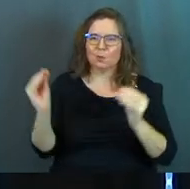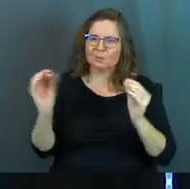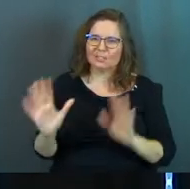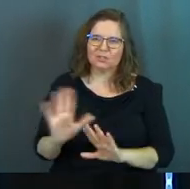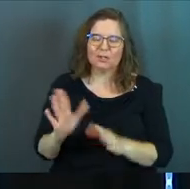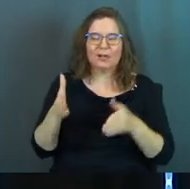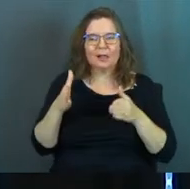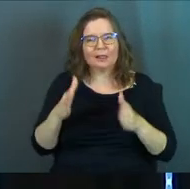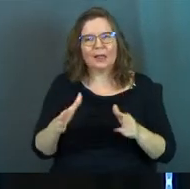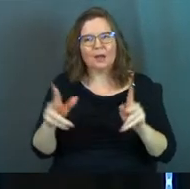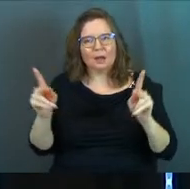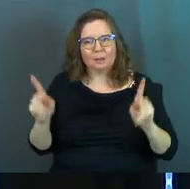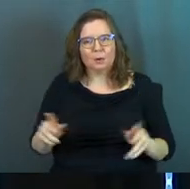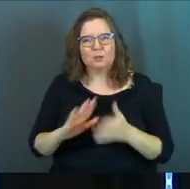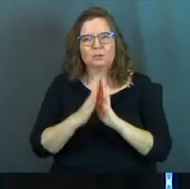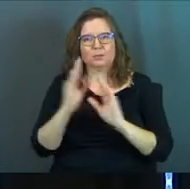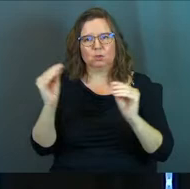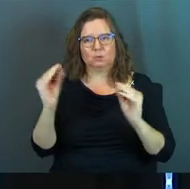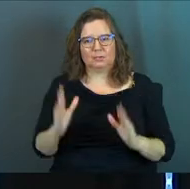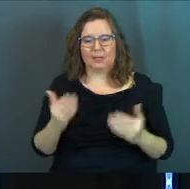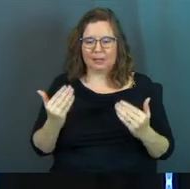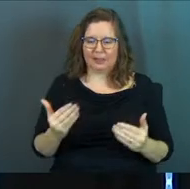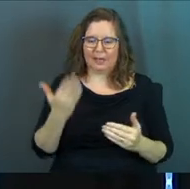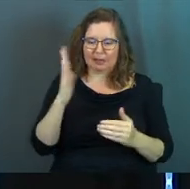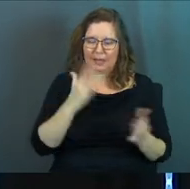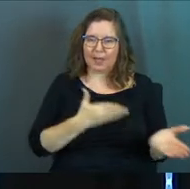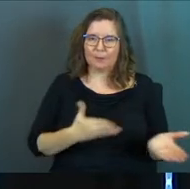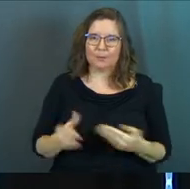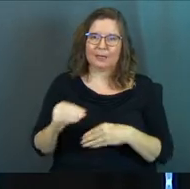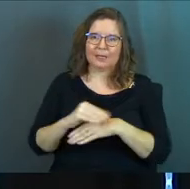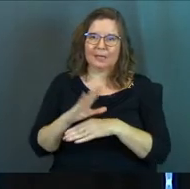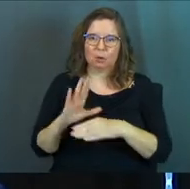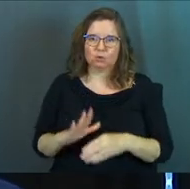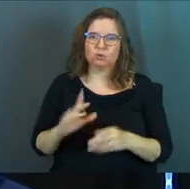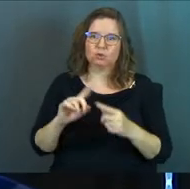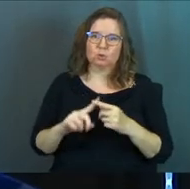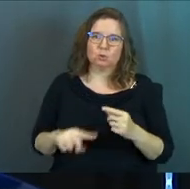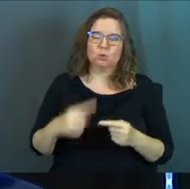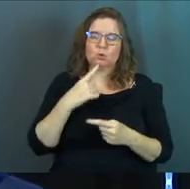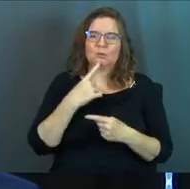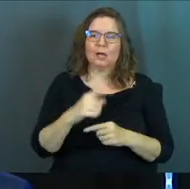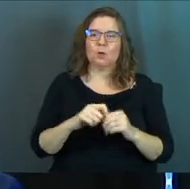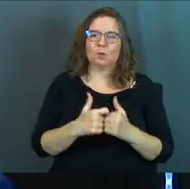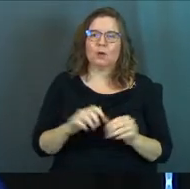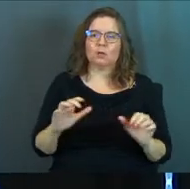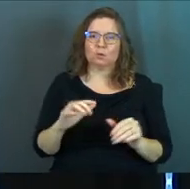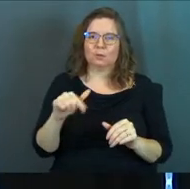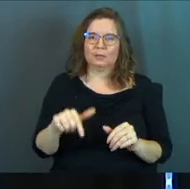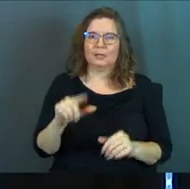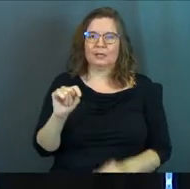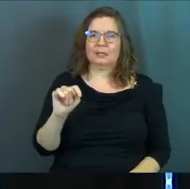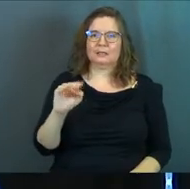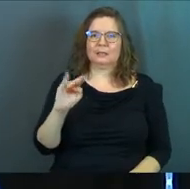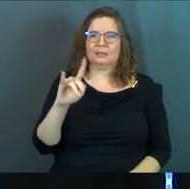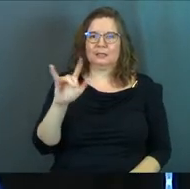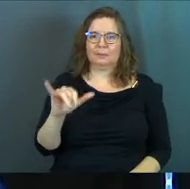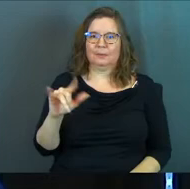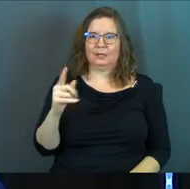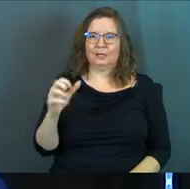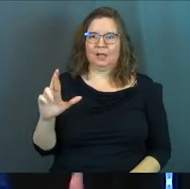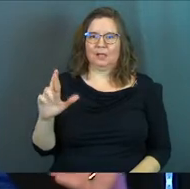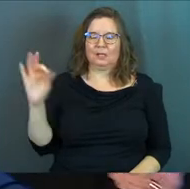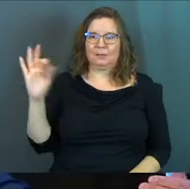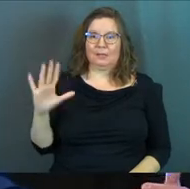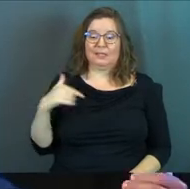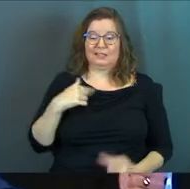your teacher. Let a person be your teacher. Let God bring counselors around you to tell you how to do this. Timothy Keller, a